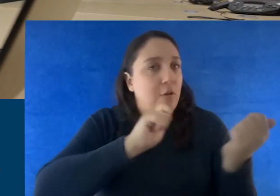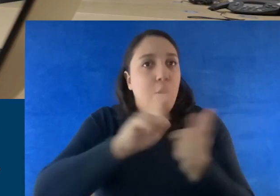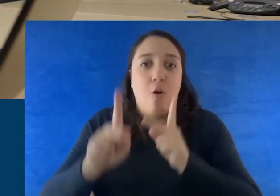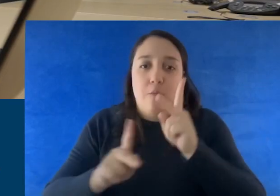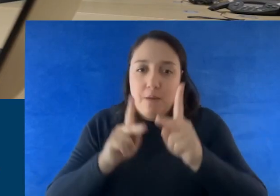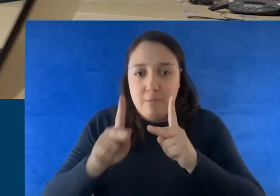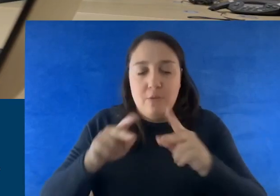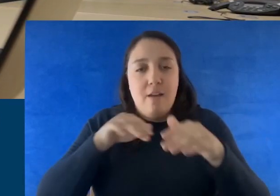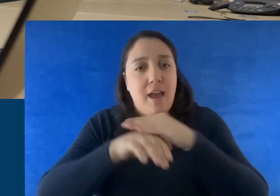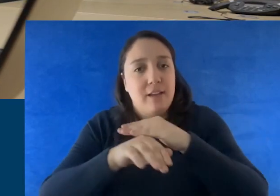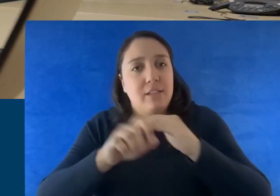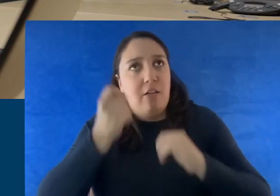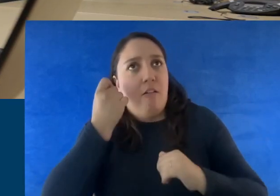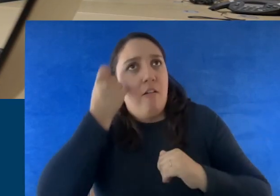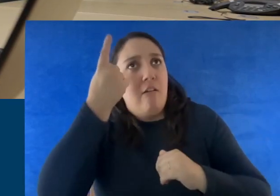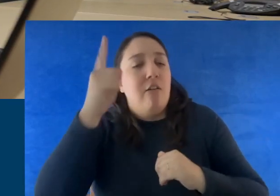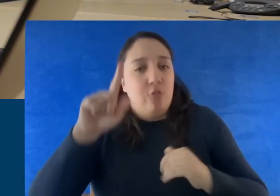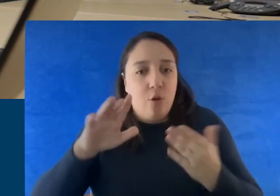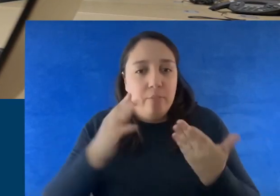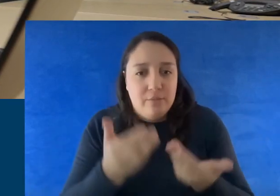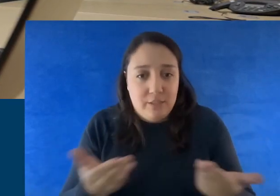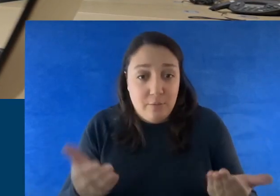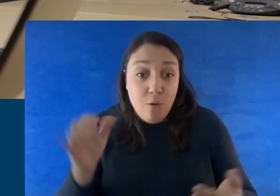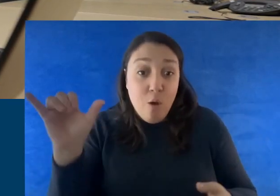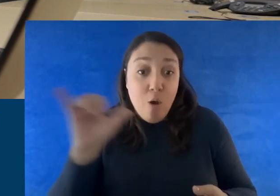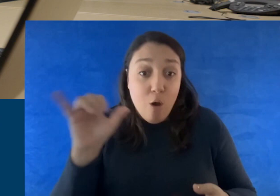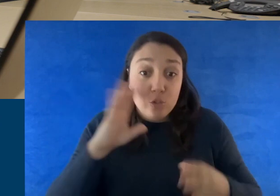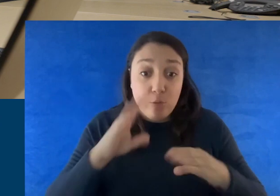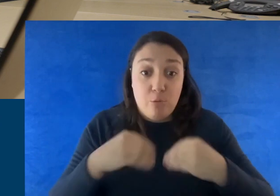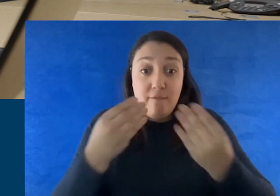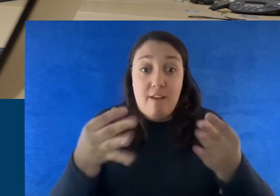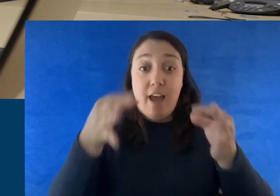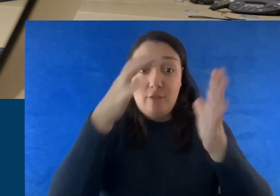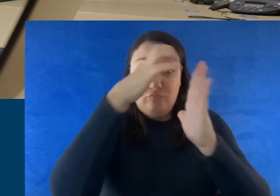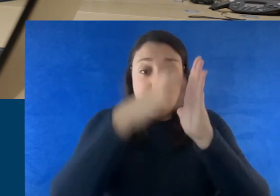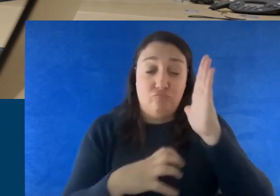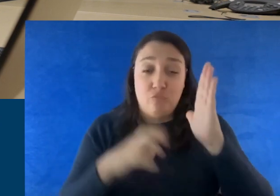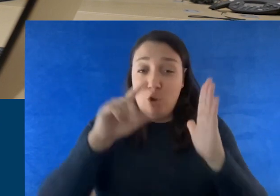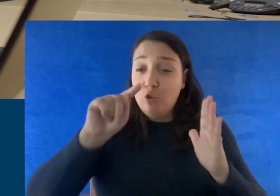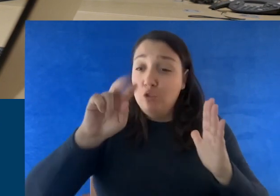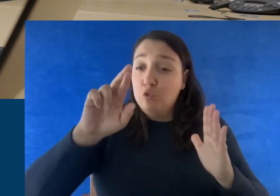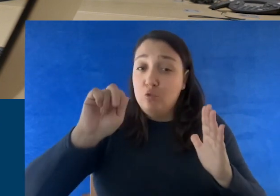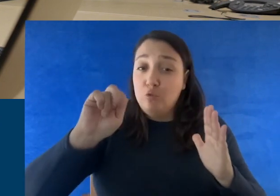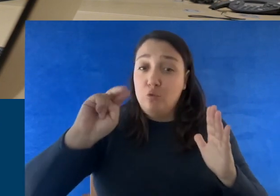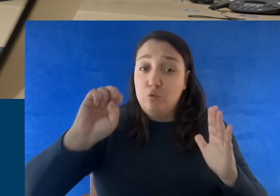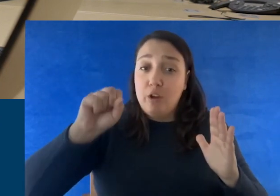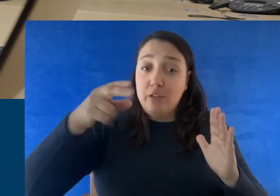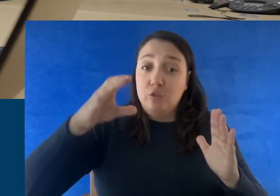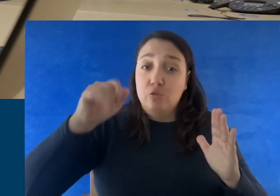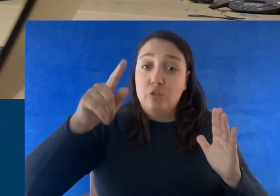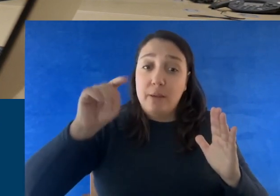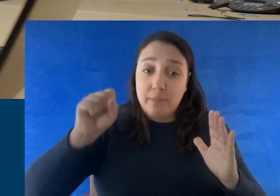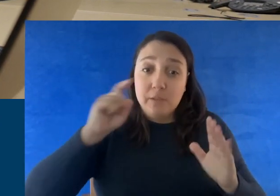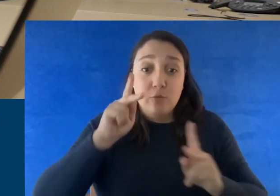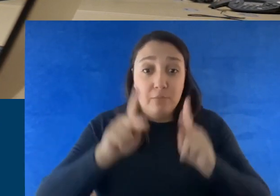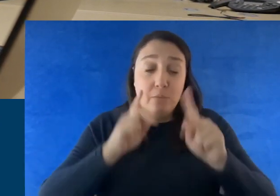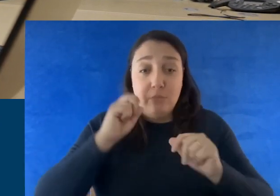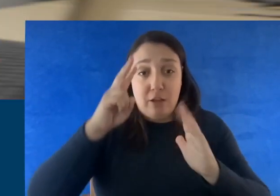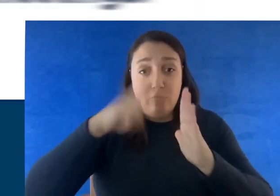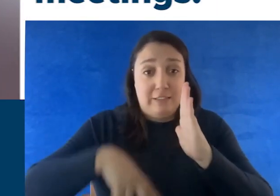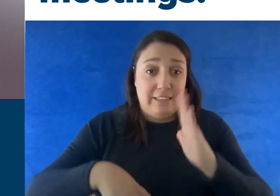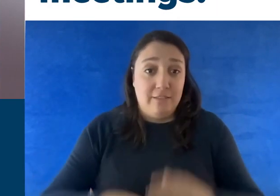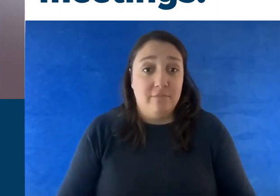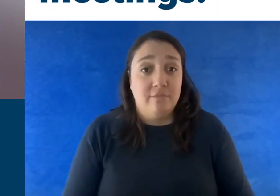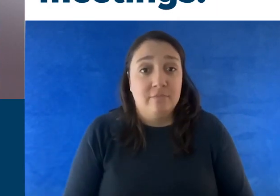your materials. It is also helpful to provide transcripts of an audio recording for people to read. A woman